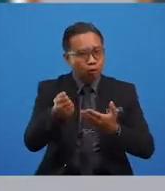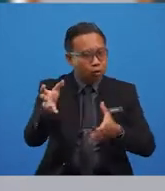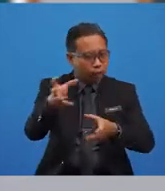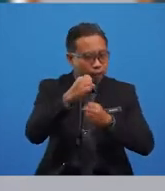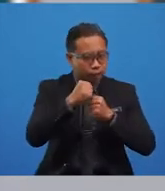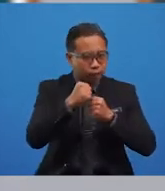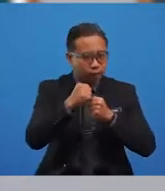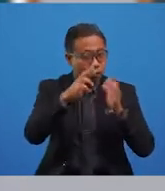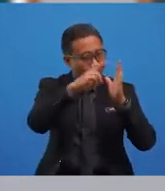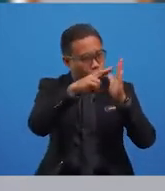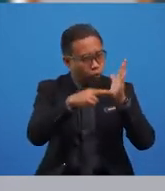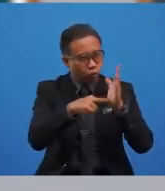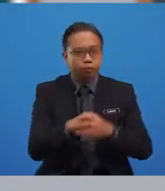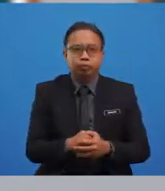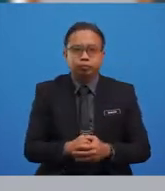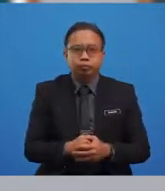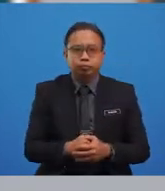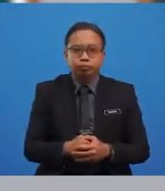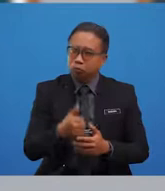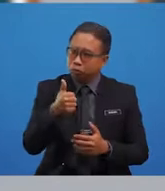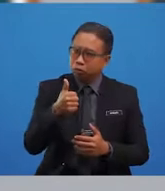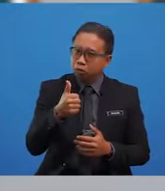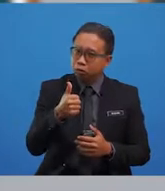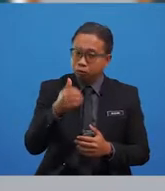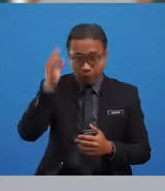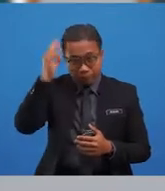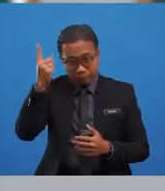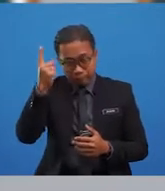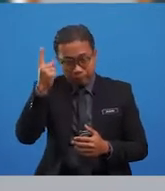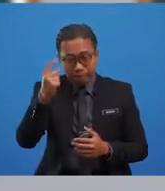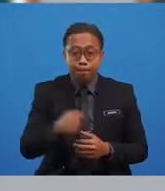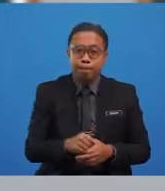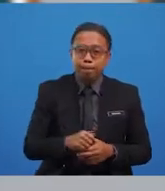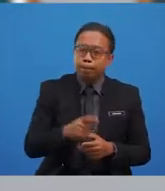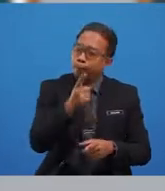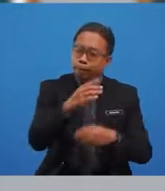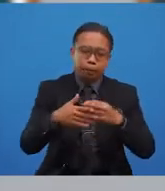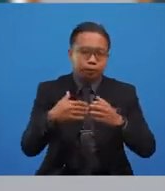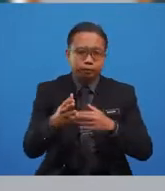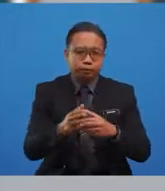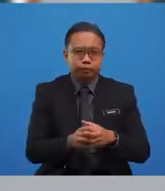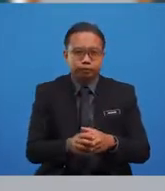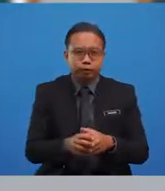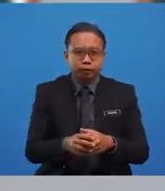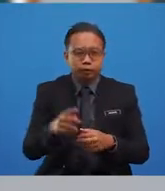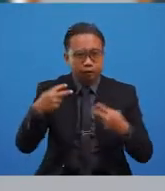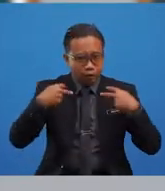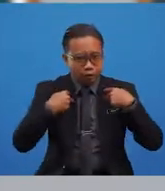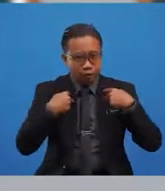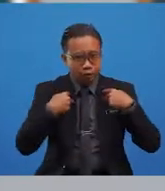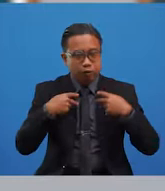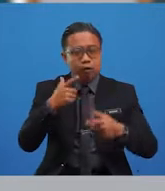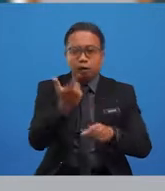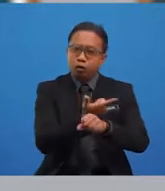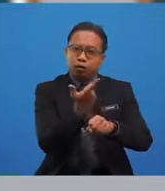by these rules? Are they confusing you? Well, that's alright. You just have to keep on